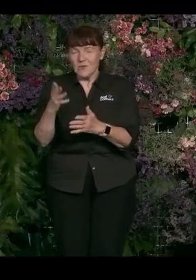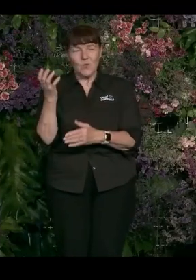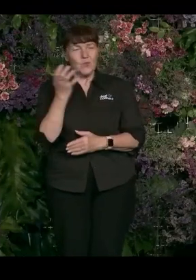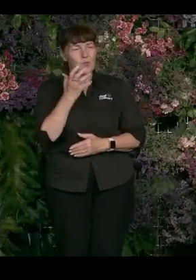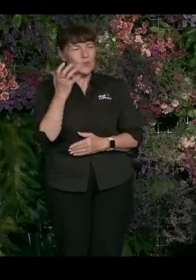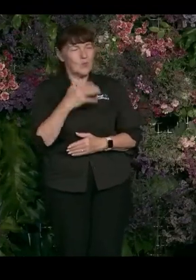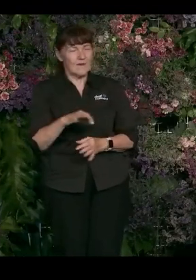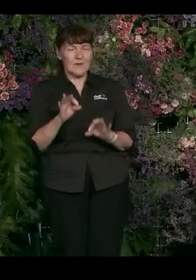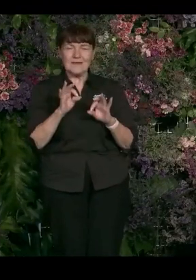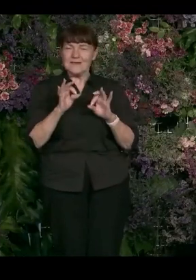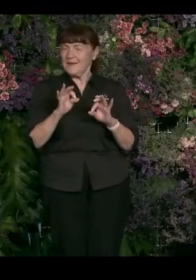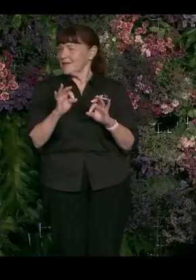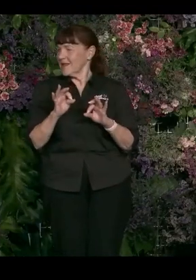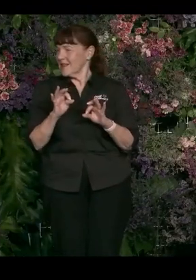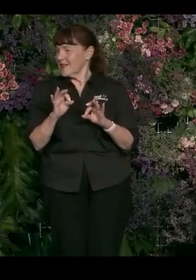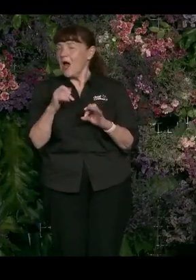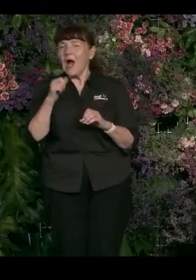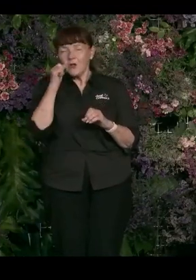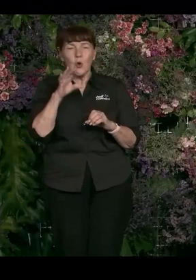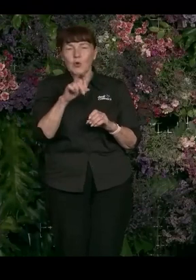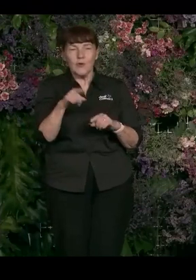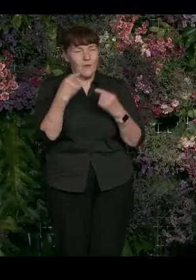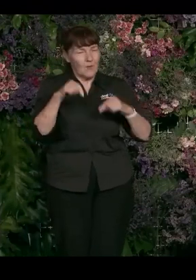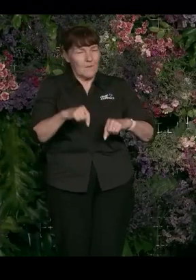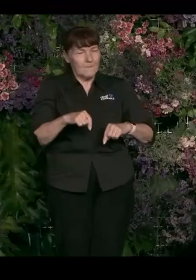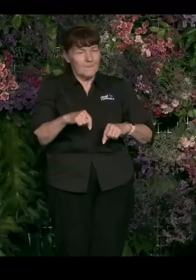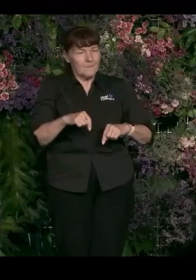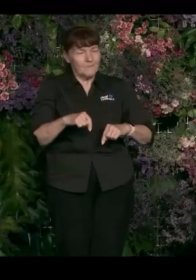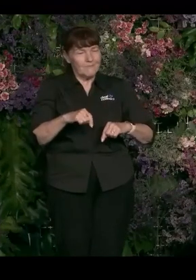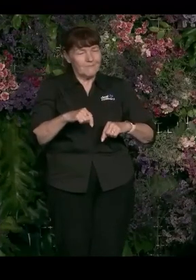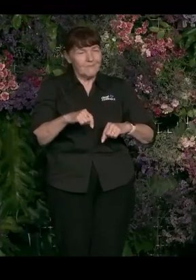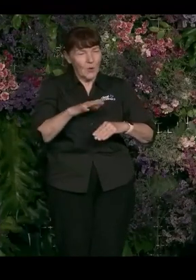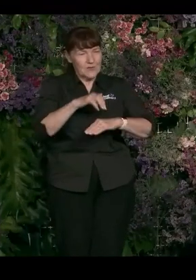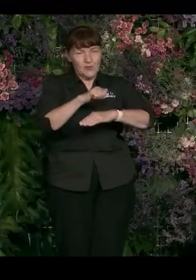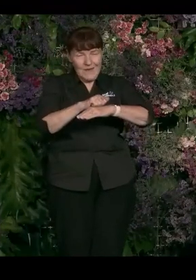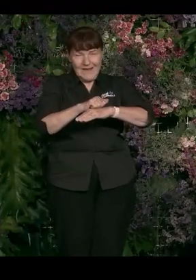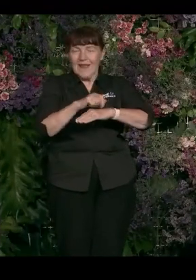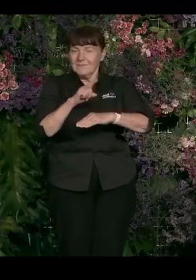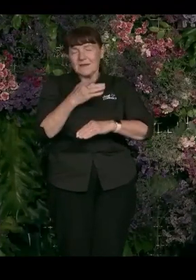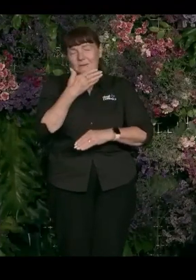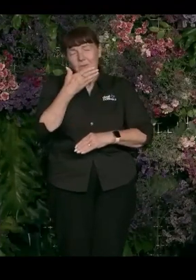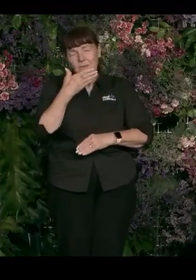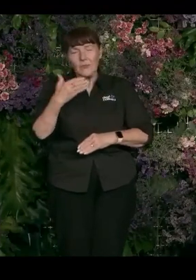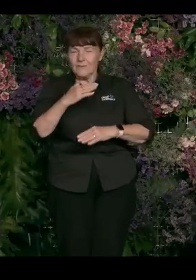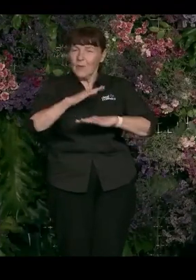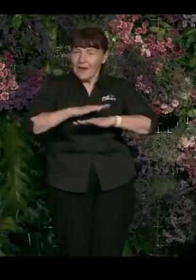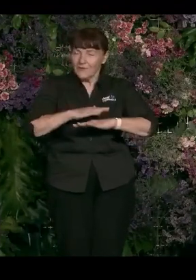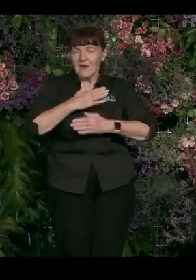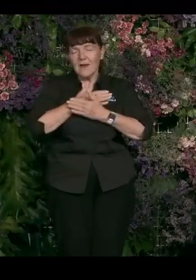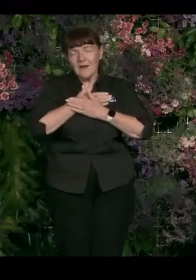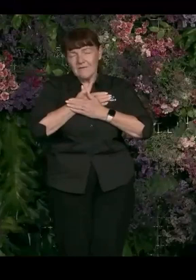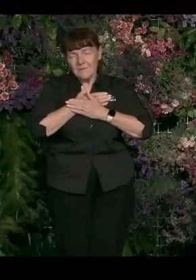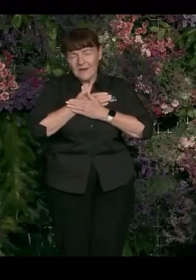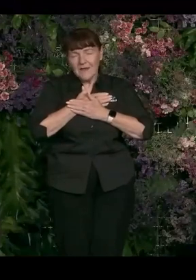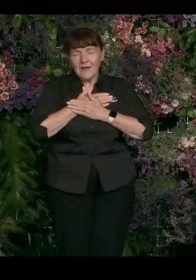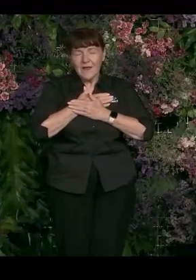incredibly special place. I know not everybody's from this country, but it's a beautiful country and I love this country and I love being First Nations. So thank